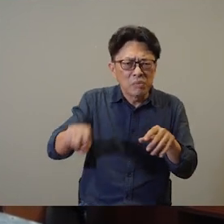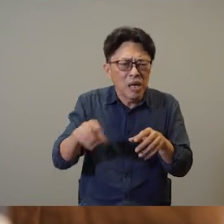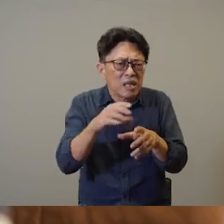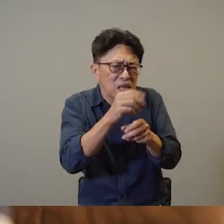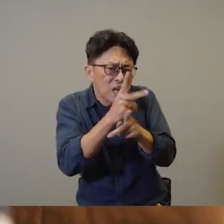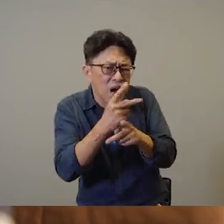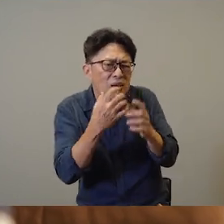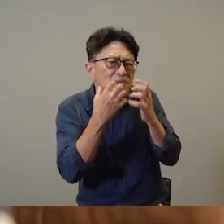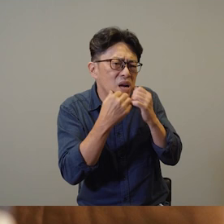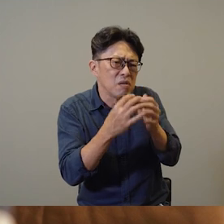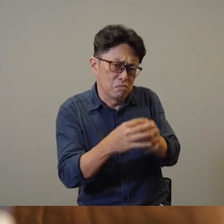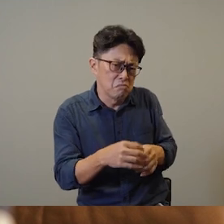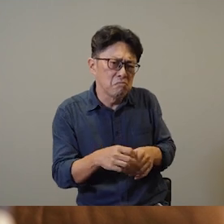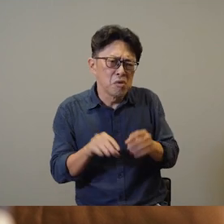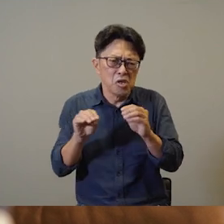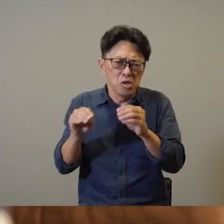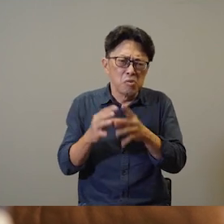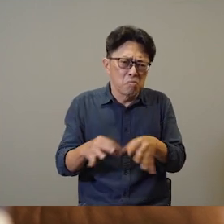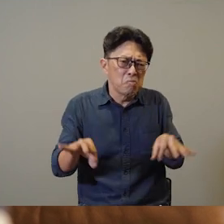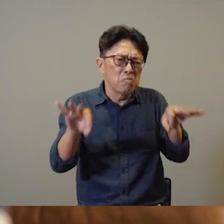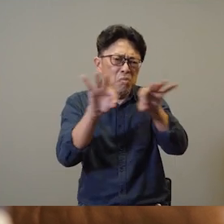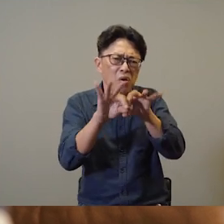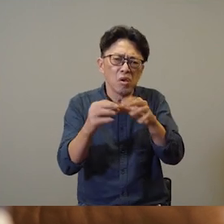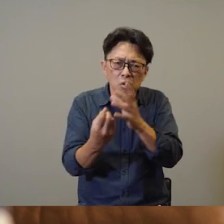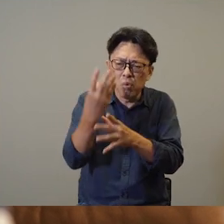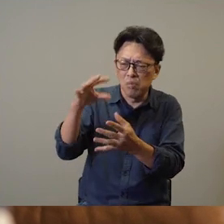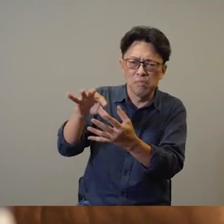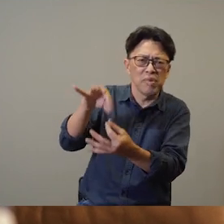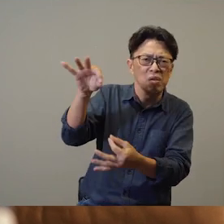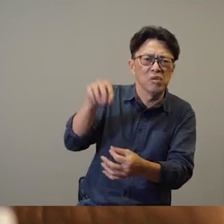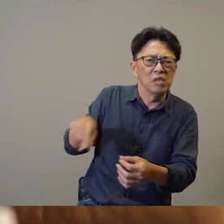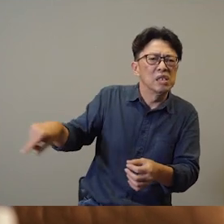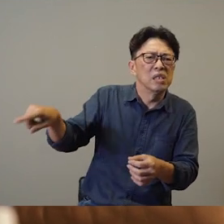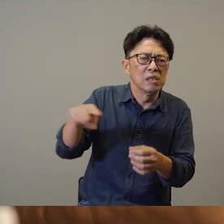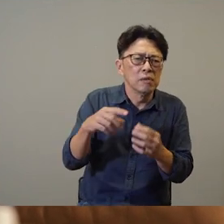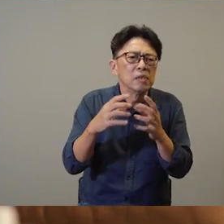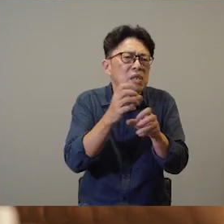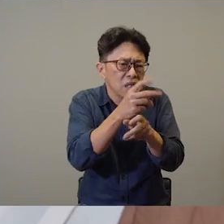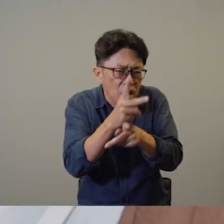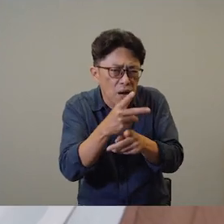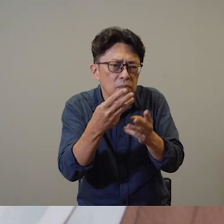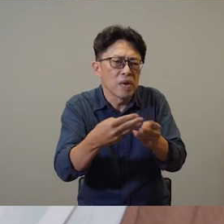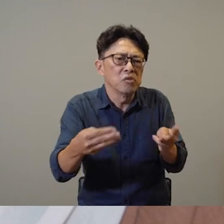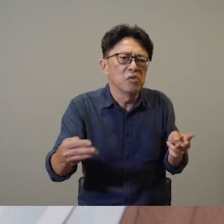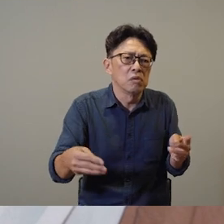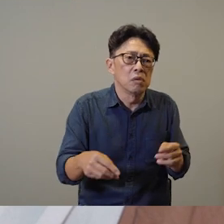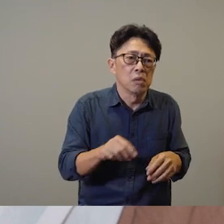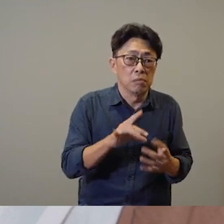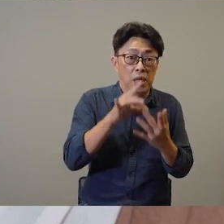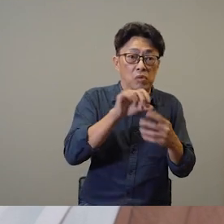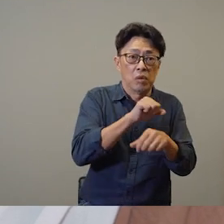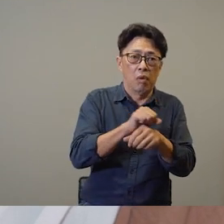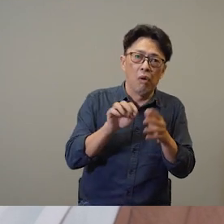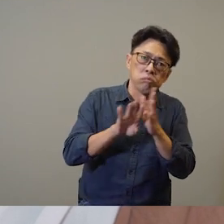life. I feel like it's important for us to cultivate this spirit in them to care for the materials that surround them especially